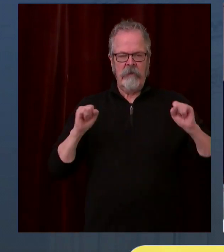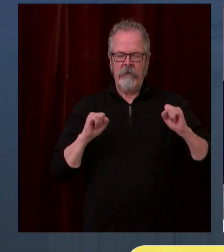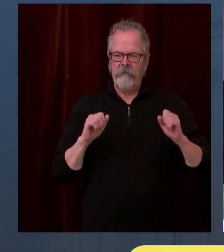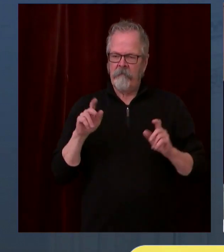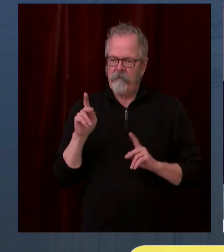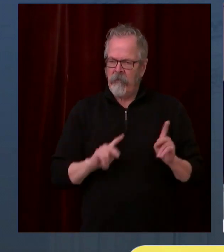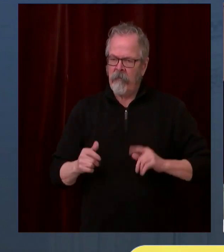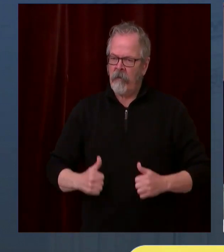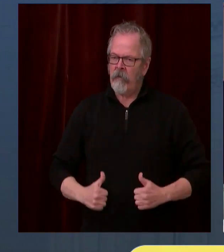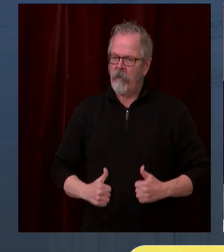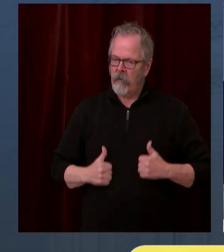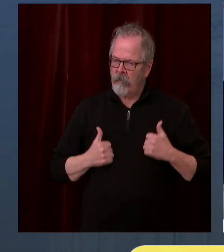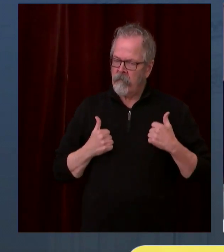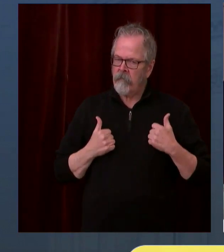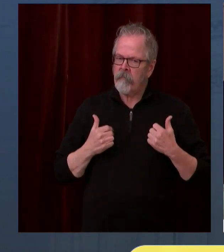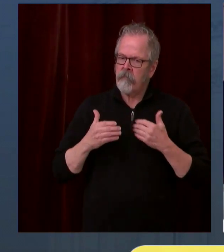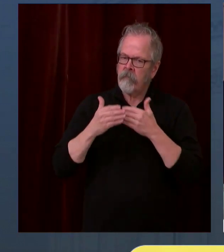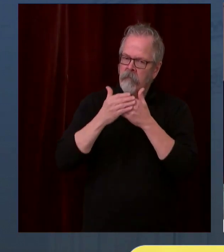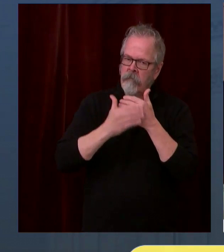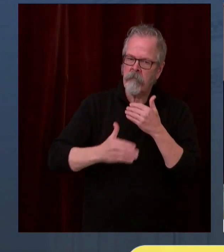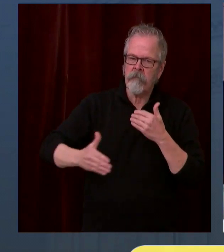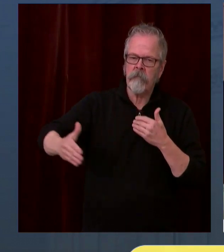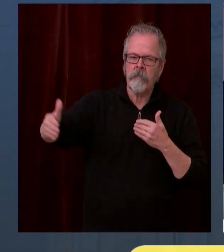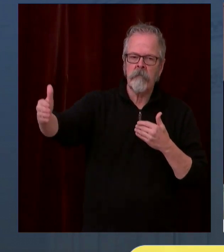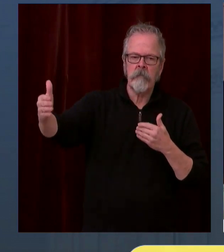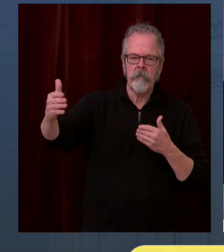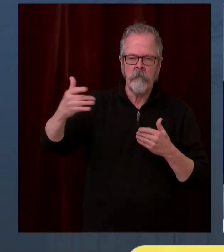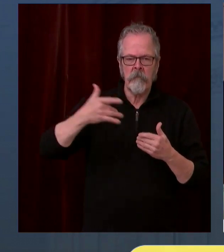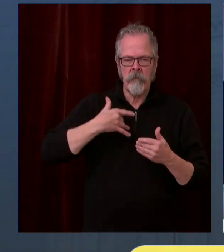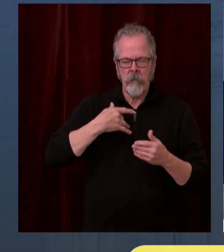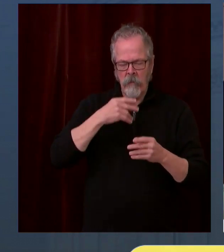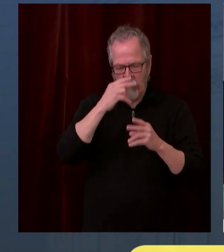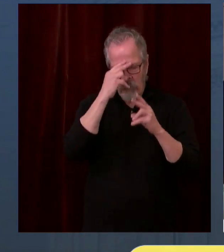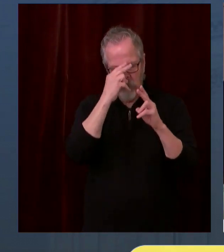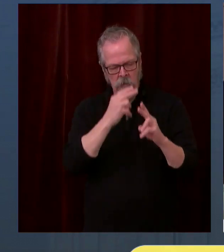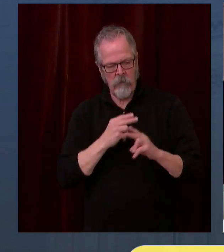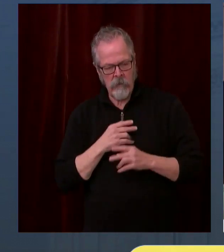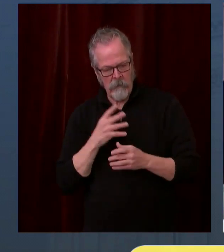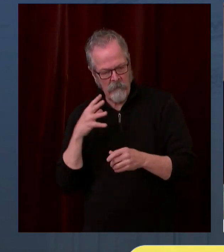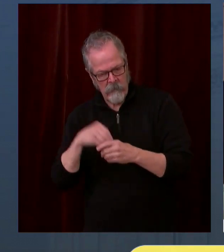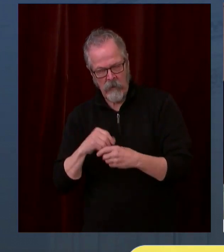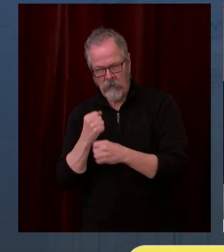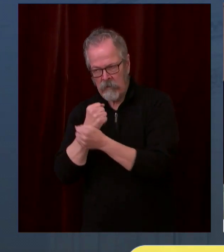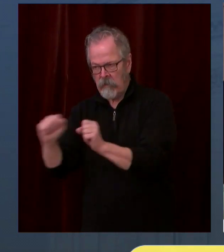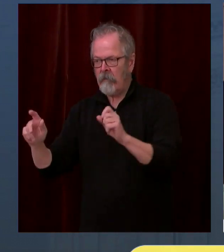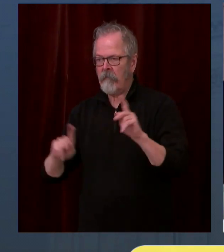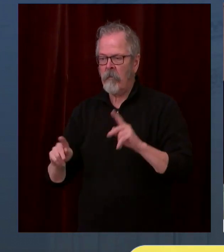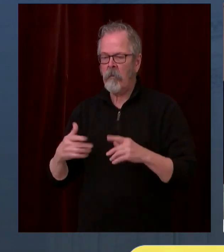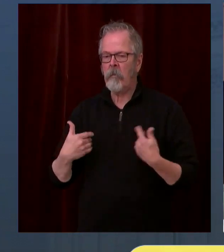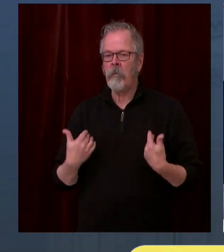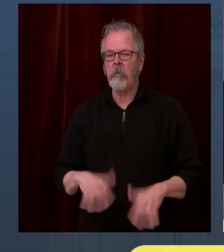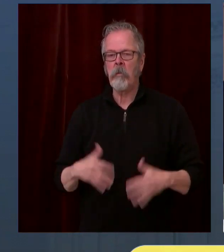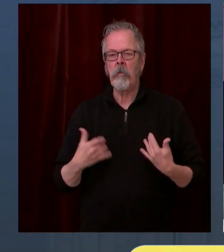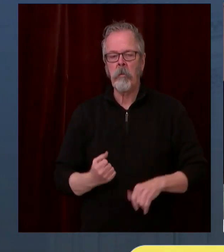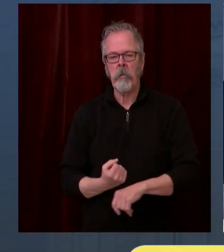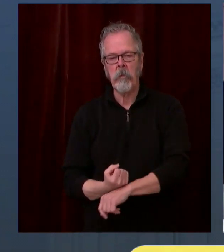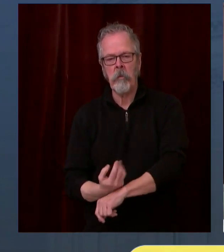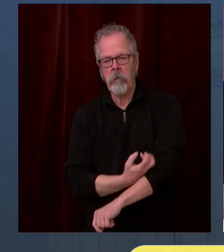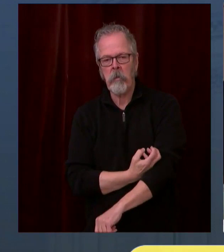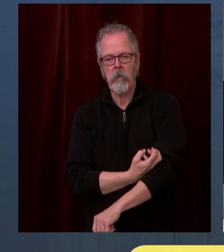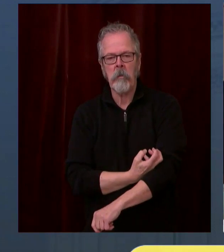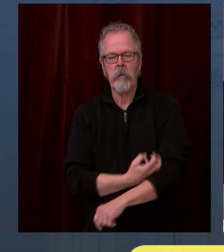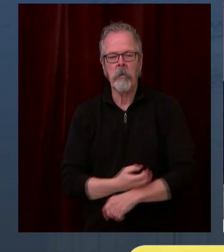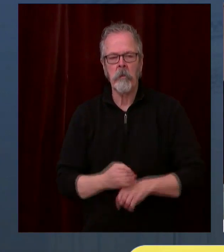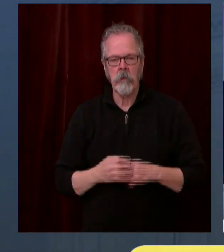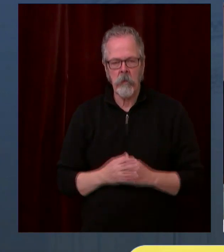absolute privilege to be a part of it. And I'll end with this reflection and pick up the thread, governor that you led with. I think it was